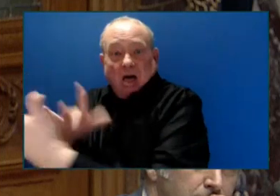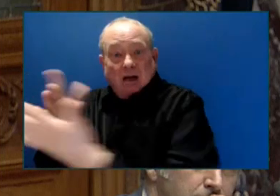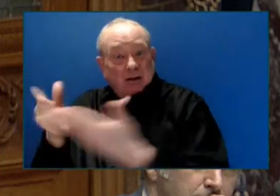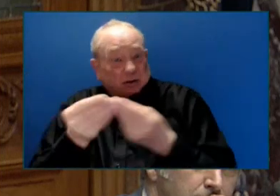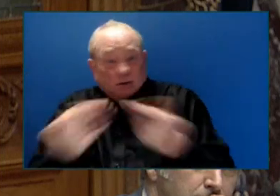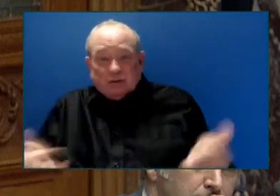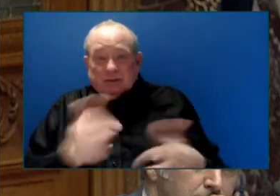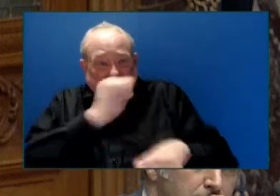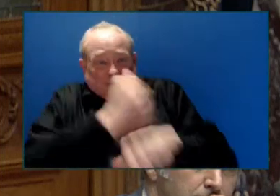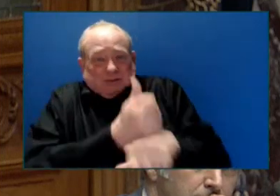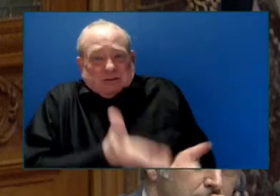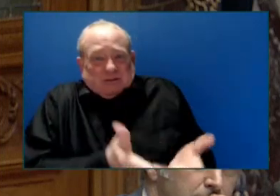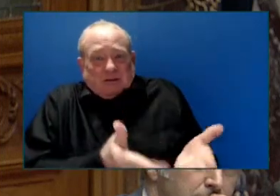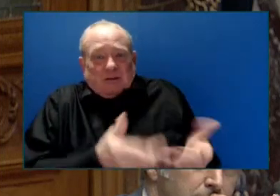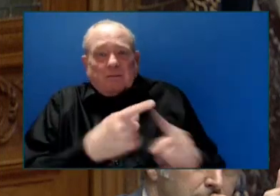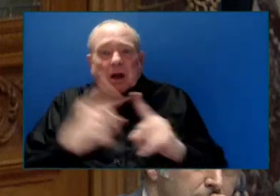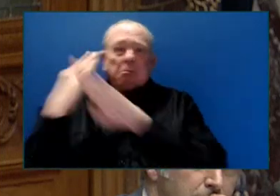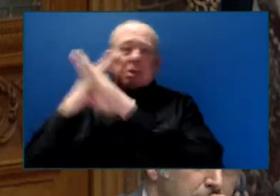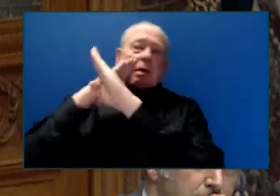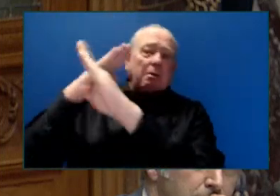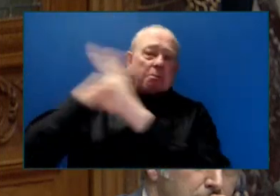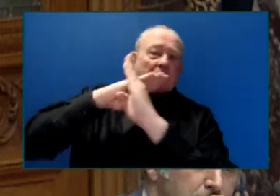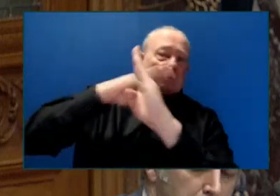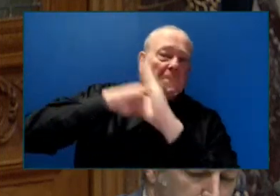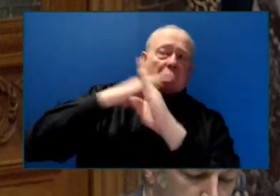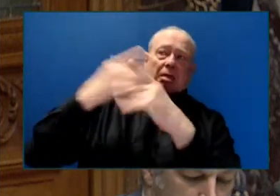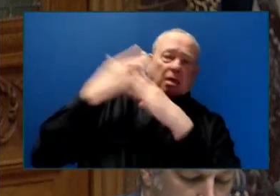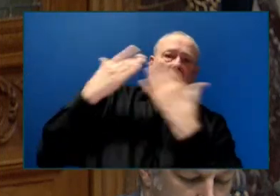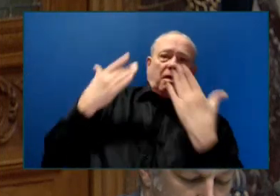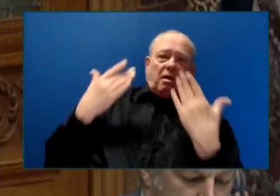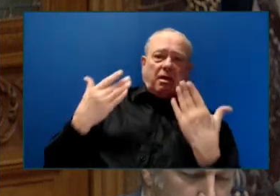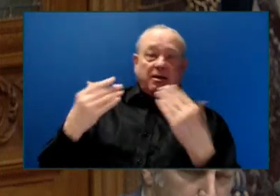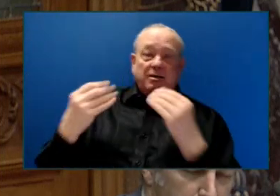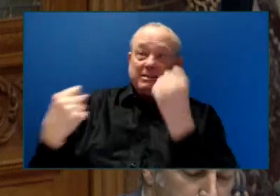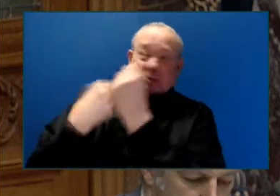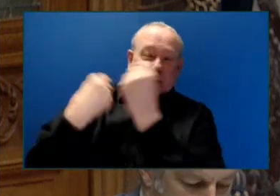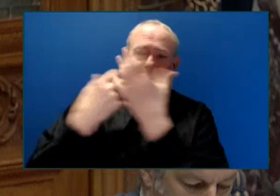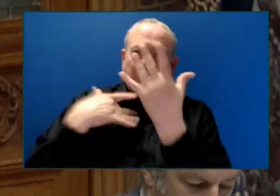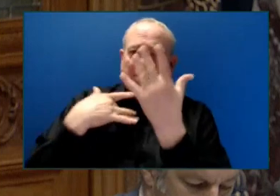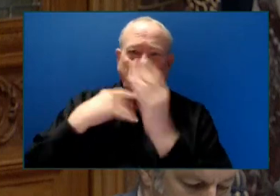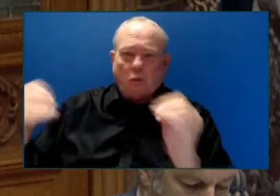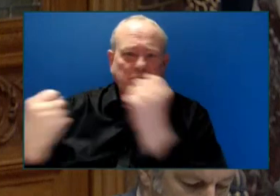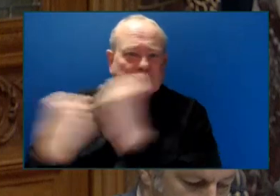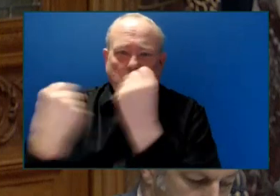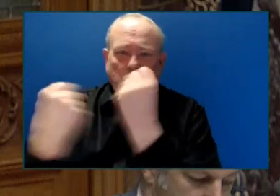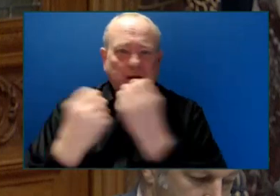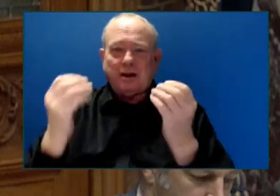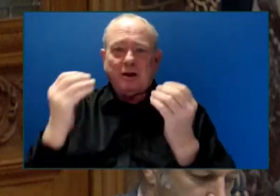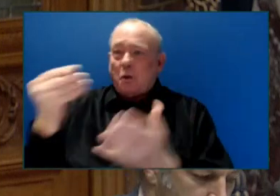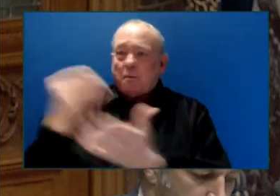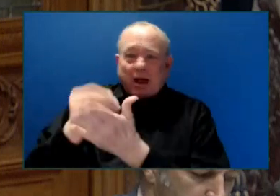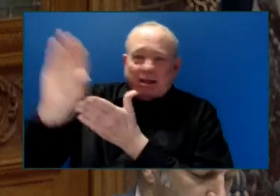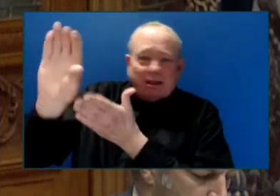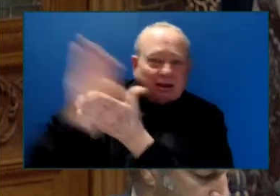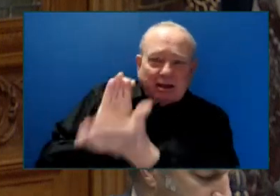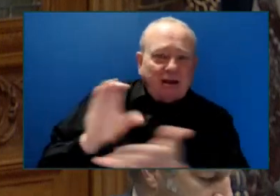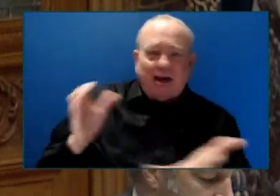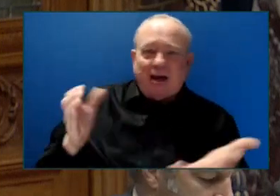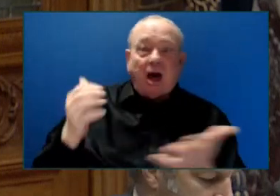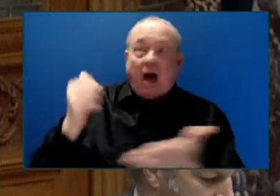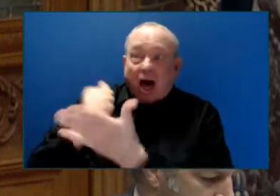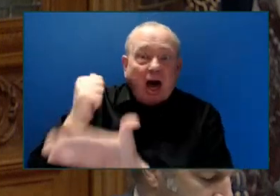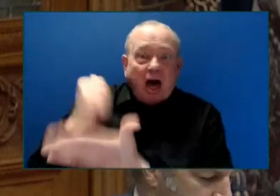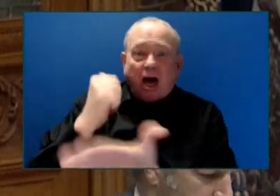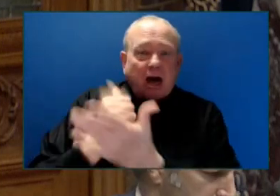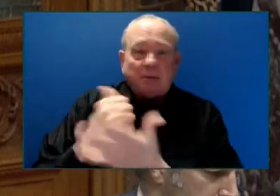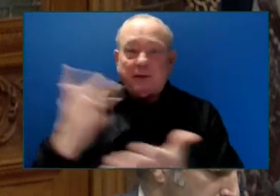were encountering lack of support, and they were encountering a situation where they weren't getting the funding for the solutions that they brought forward.